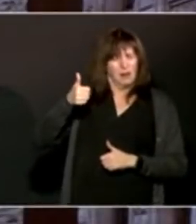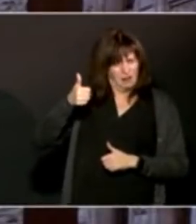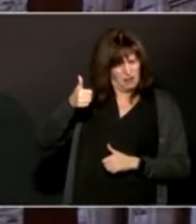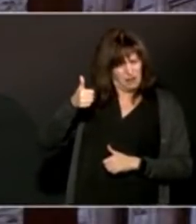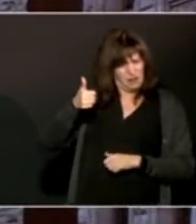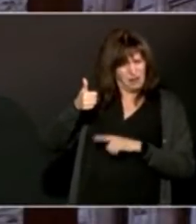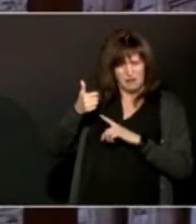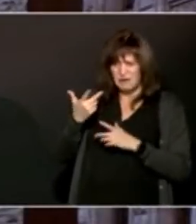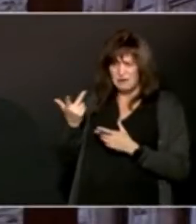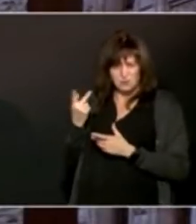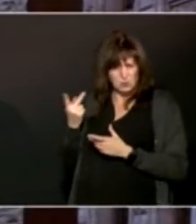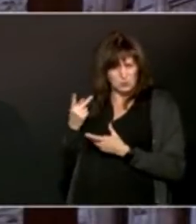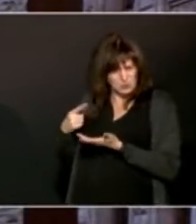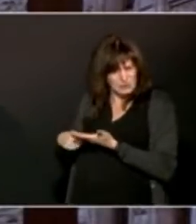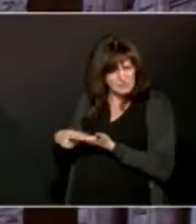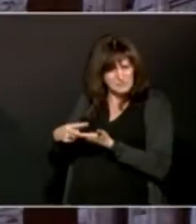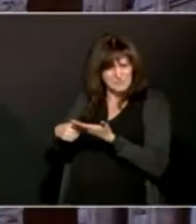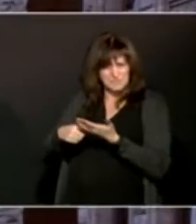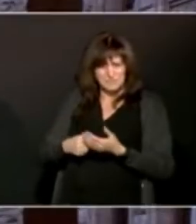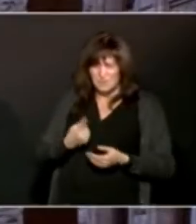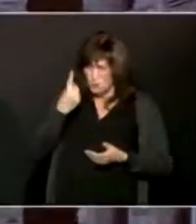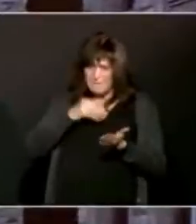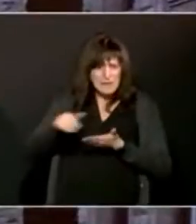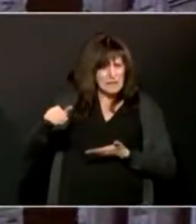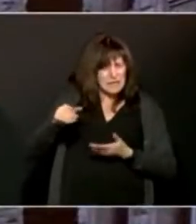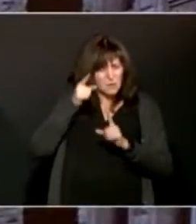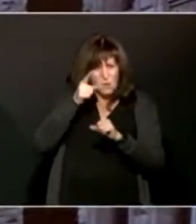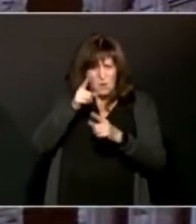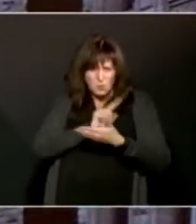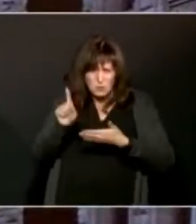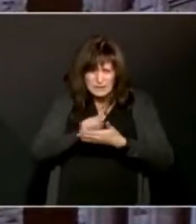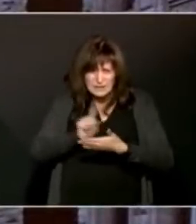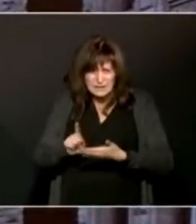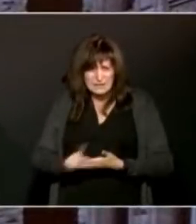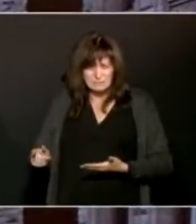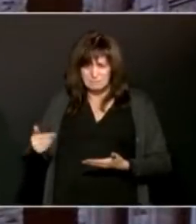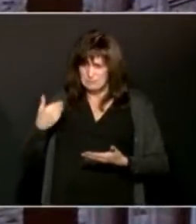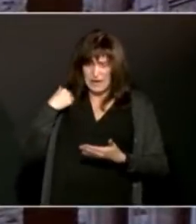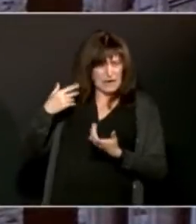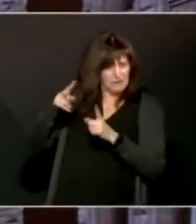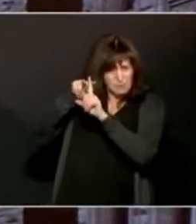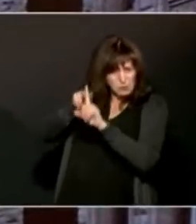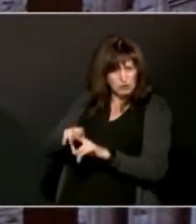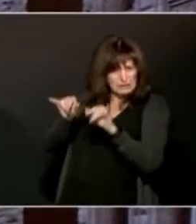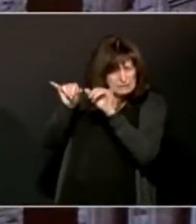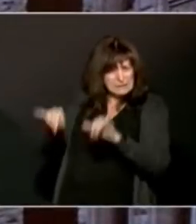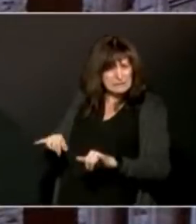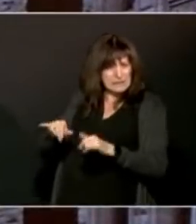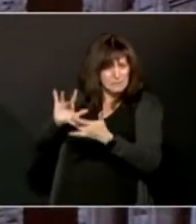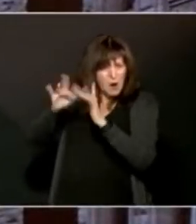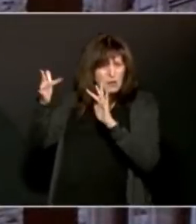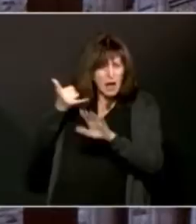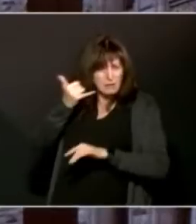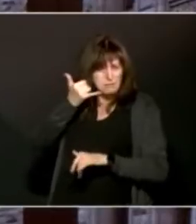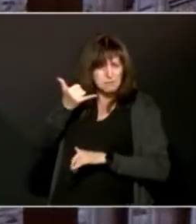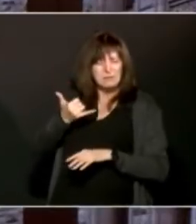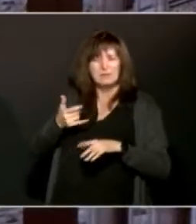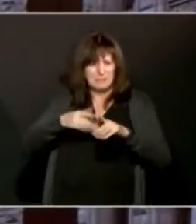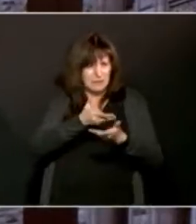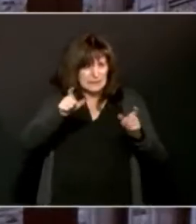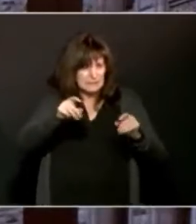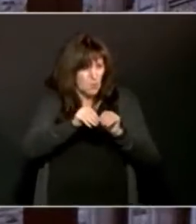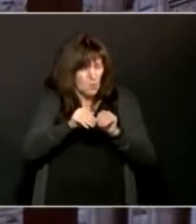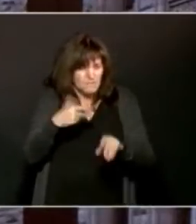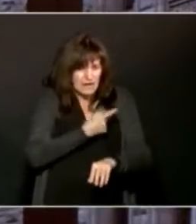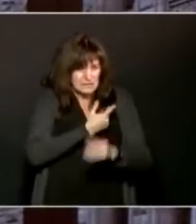had them and I think we have the machinery in place we're getting the booking going but we do need more vaccines and the sooner